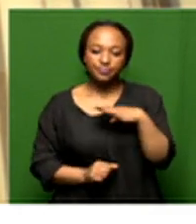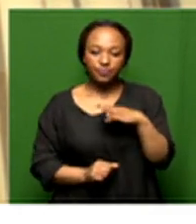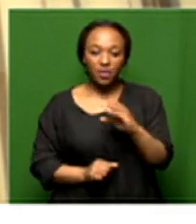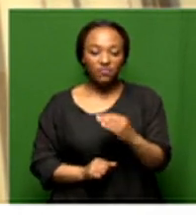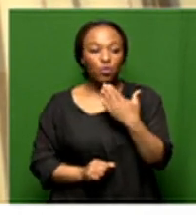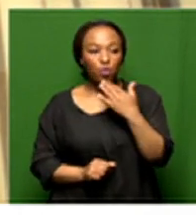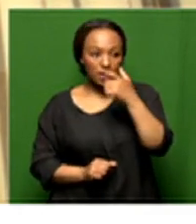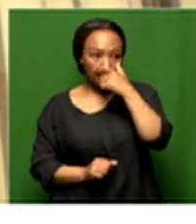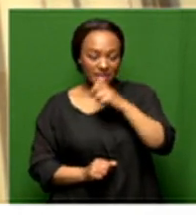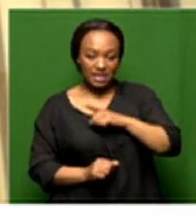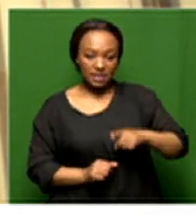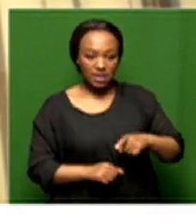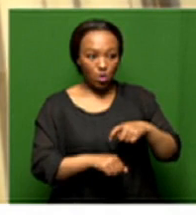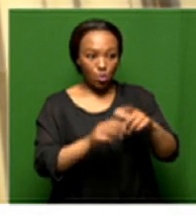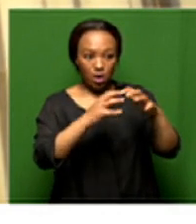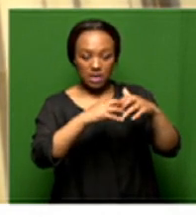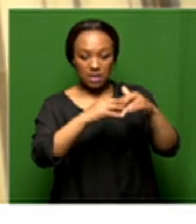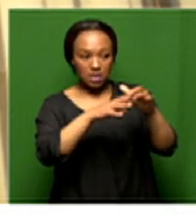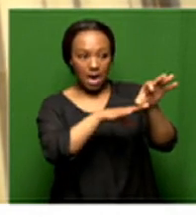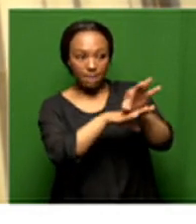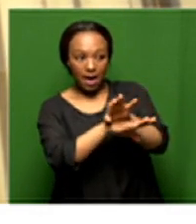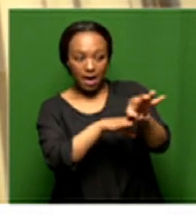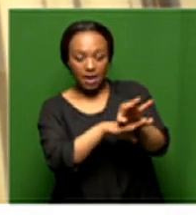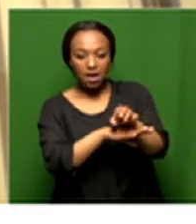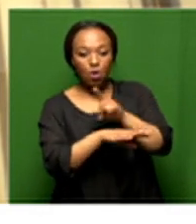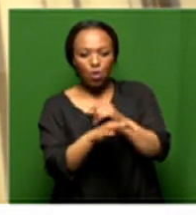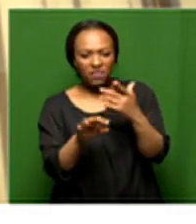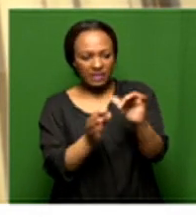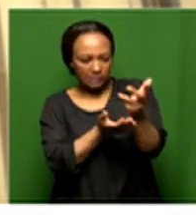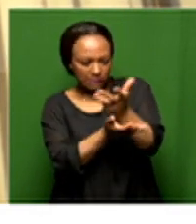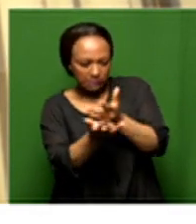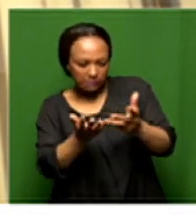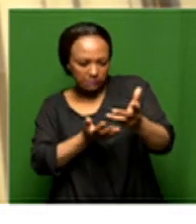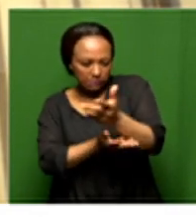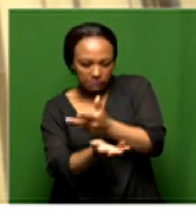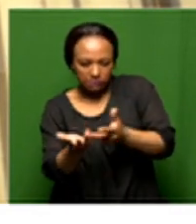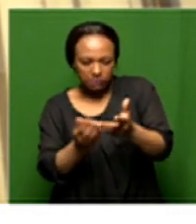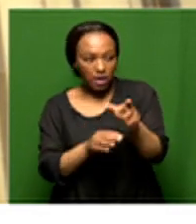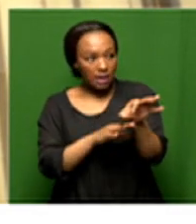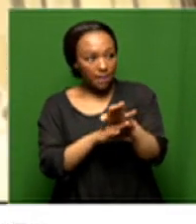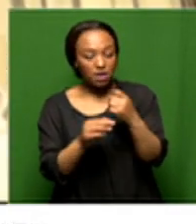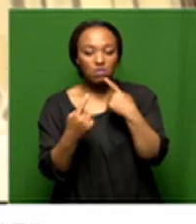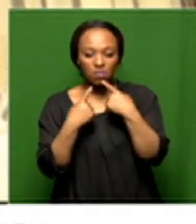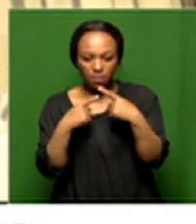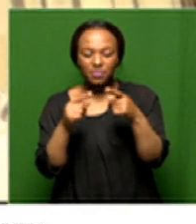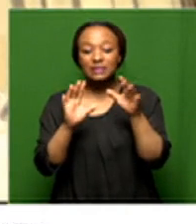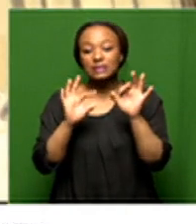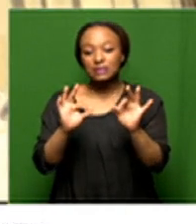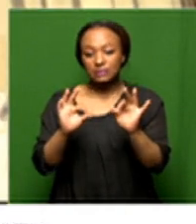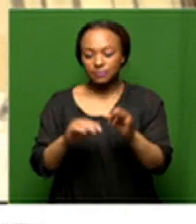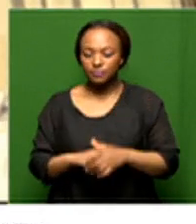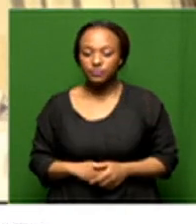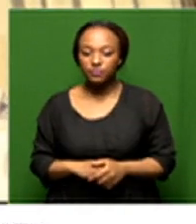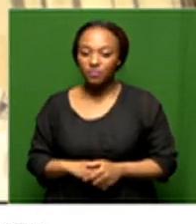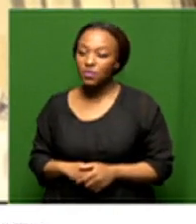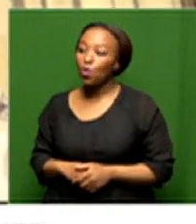of with a plane that has been sufficiently conversed uh that is going to to make a dent okay well i think you've given us quite